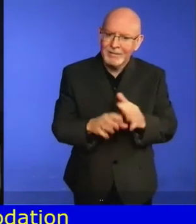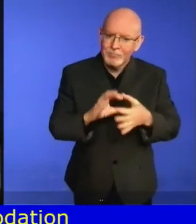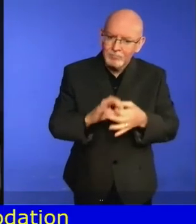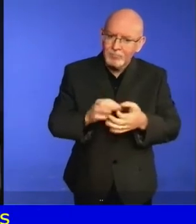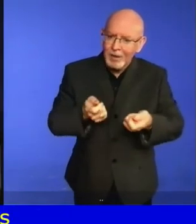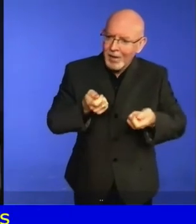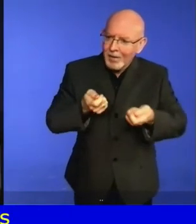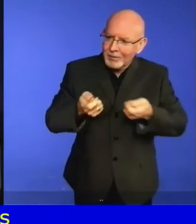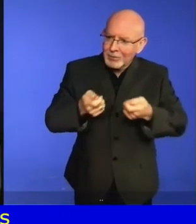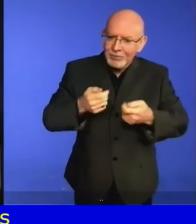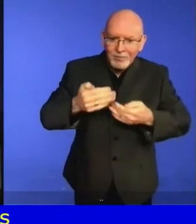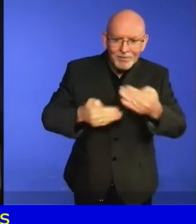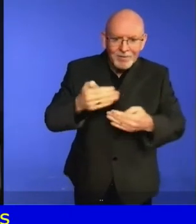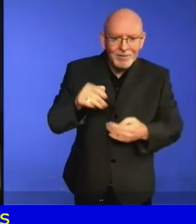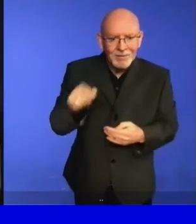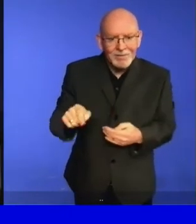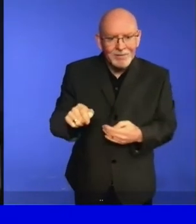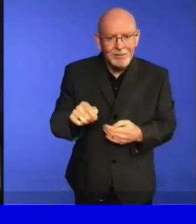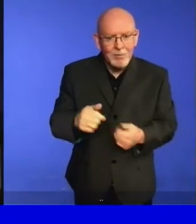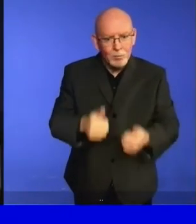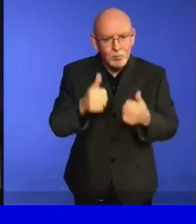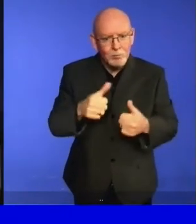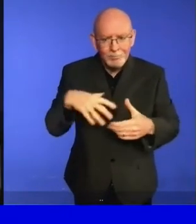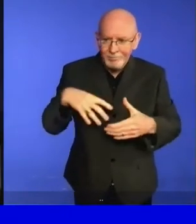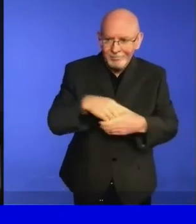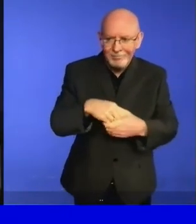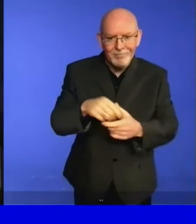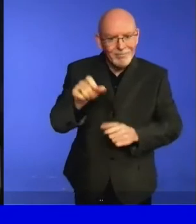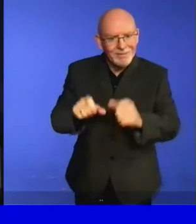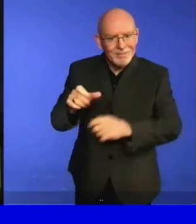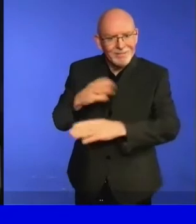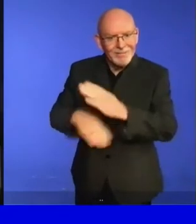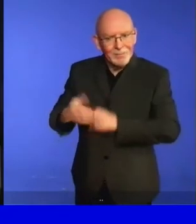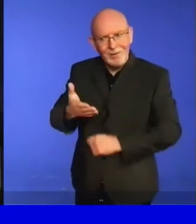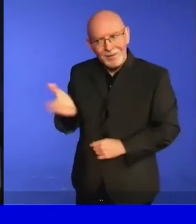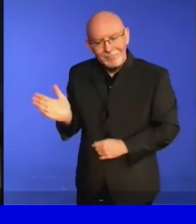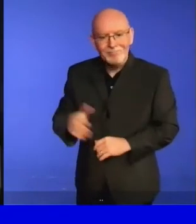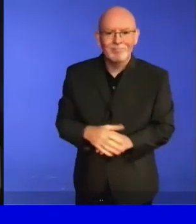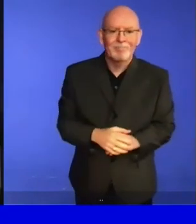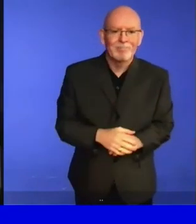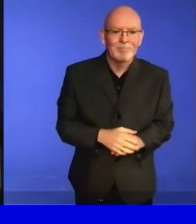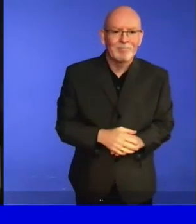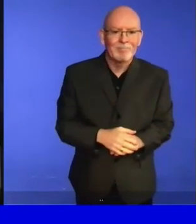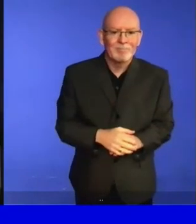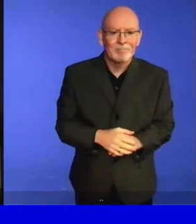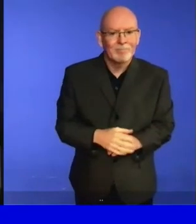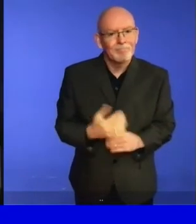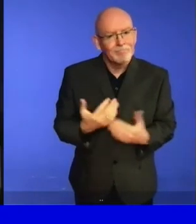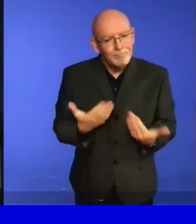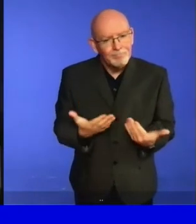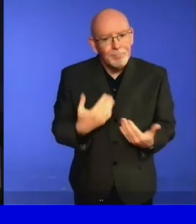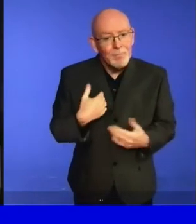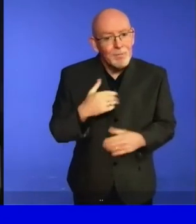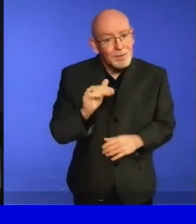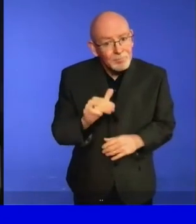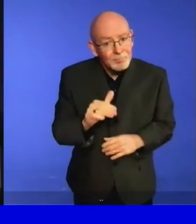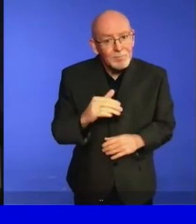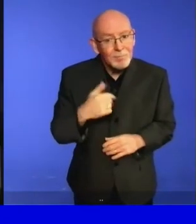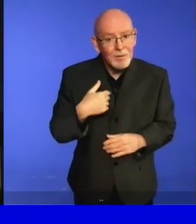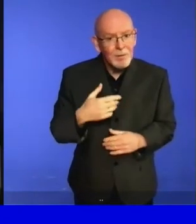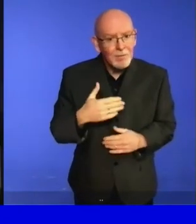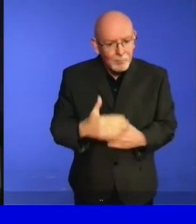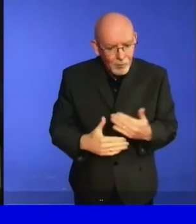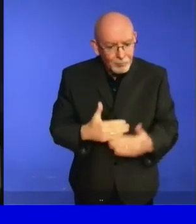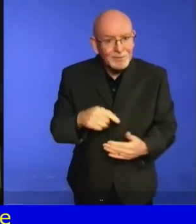refer to progress in the draft general comment on the right to work and employment. The committee is preparing a general